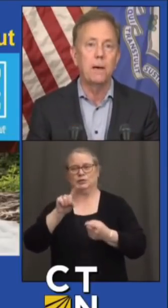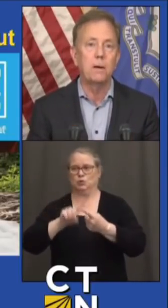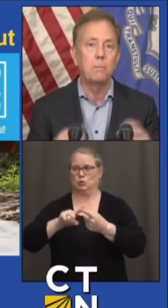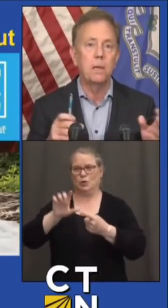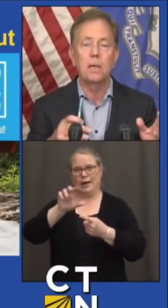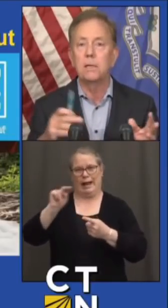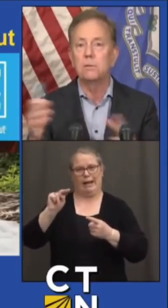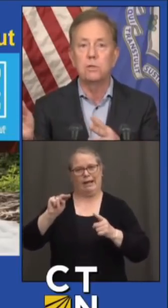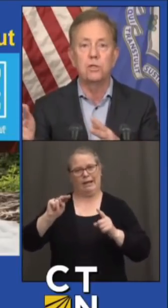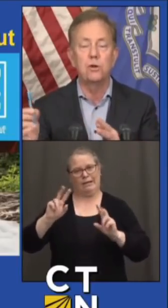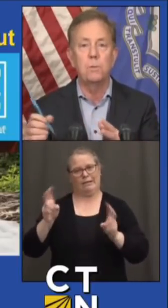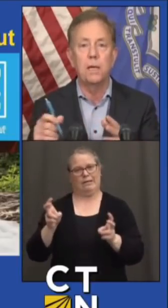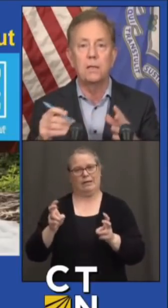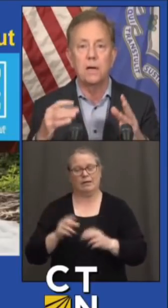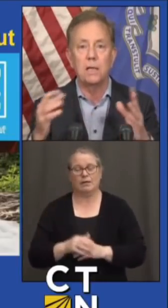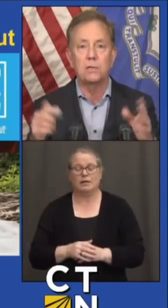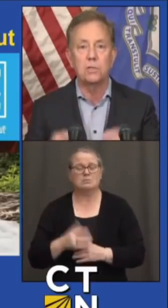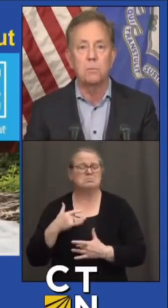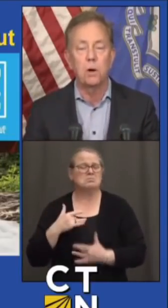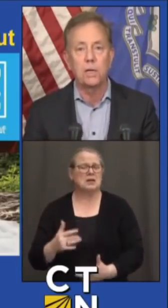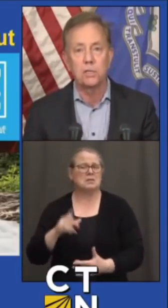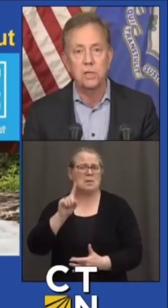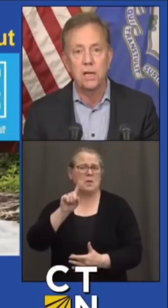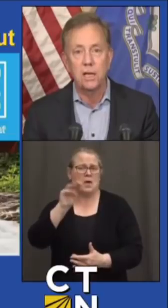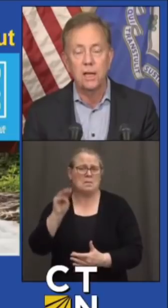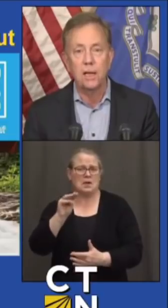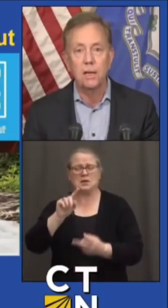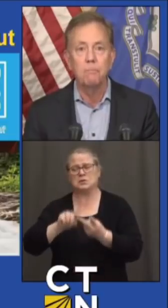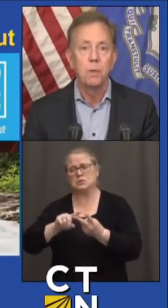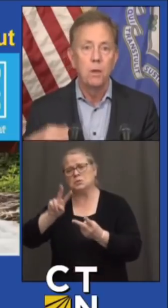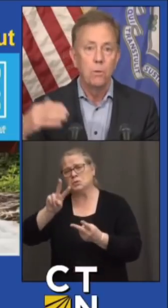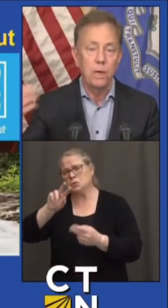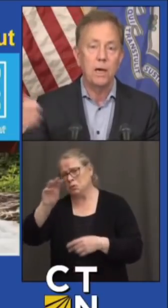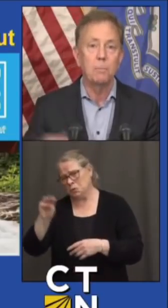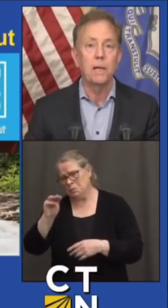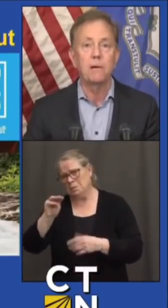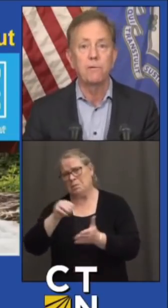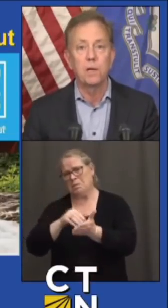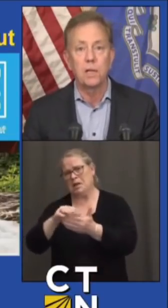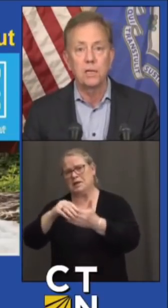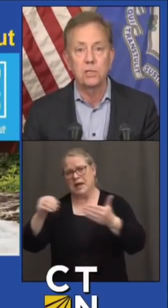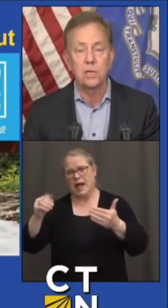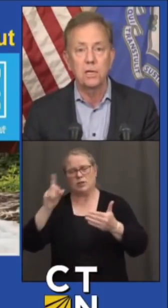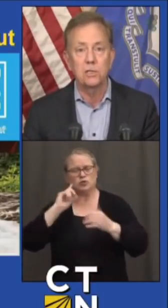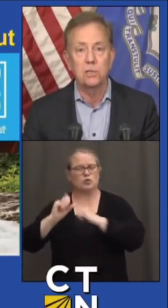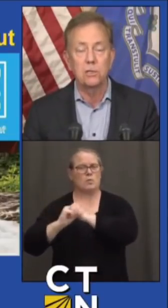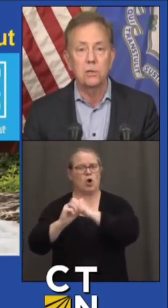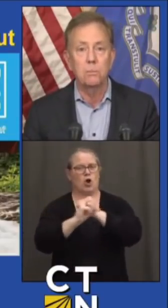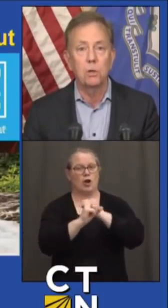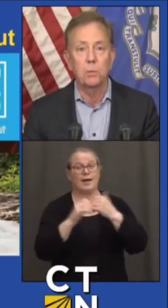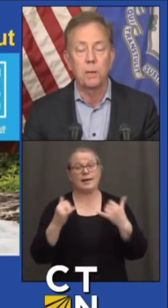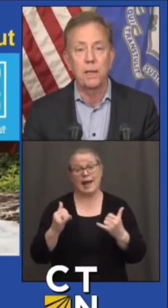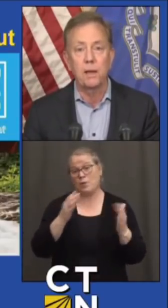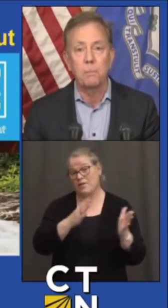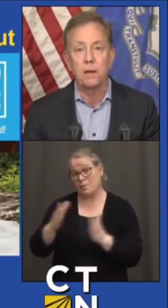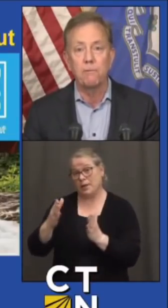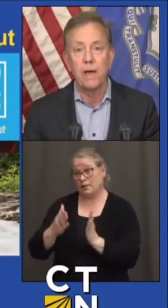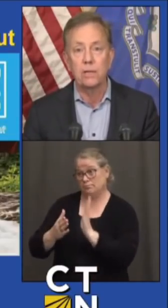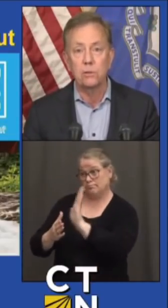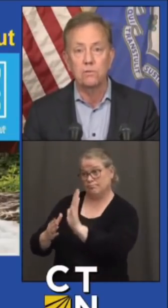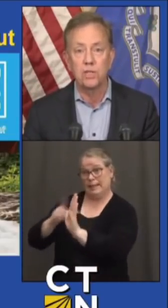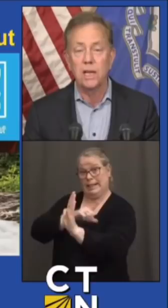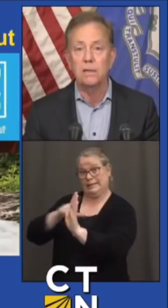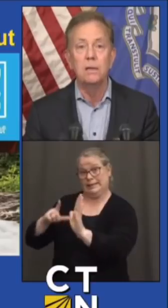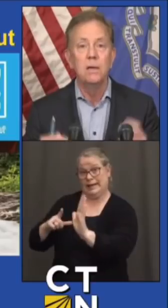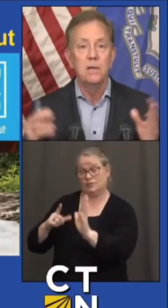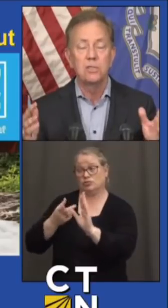about $1 million to $2 million to market the state of Connecticut. We've got a plan in front of the legislature to multiply that by a